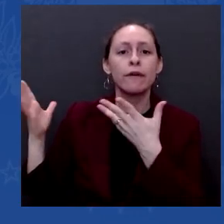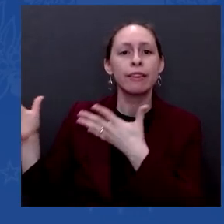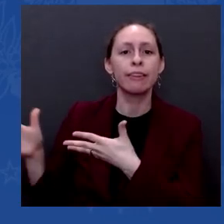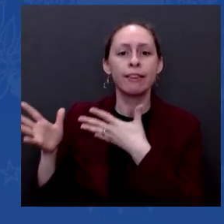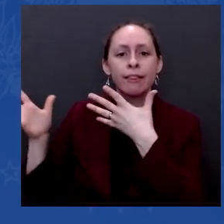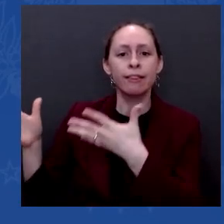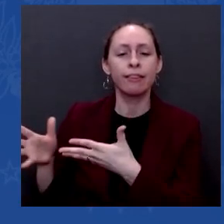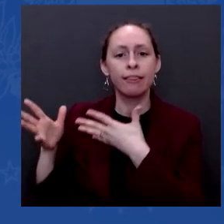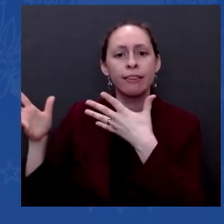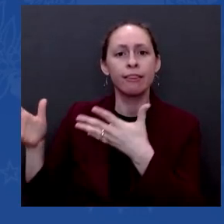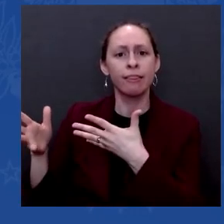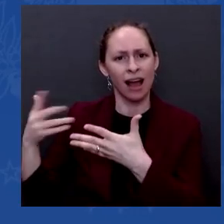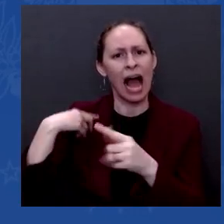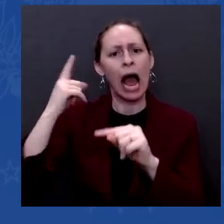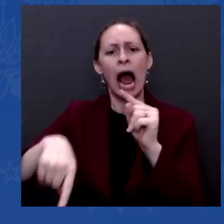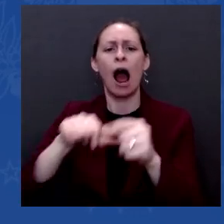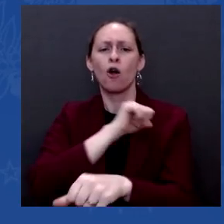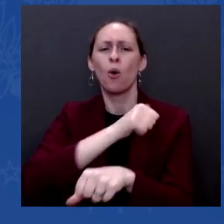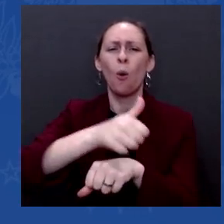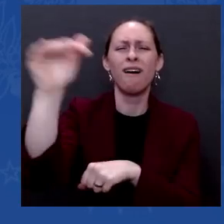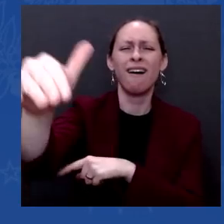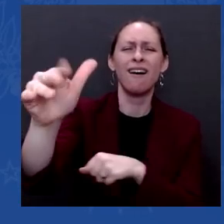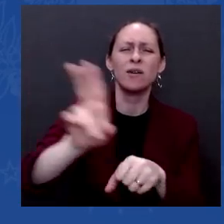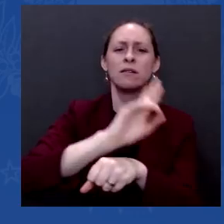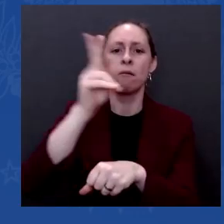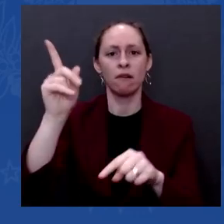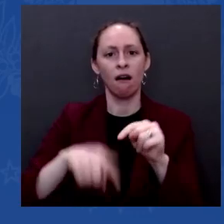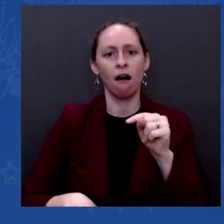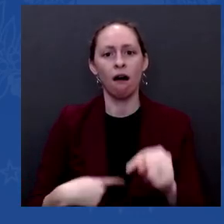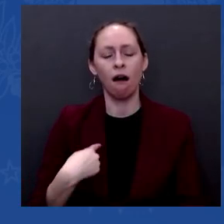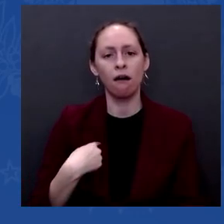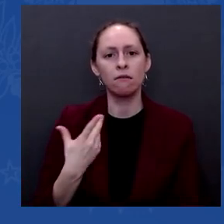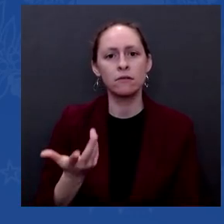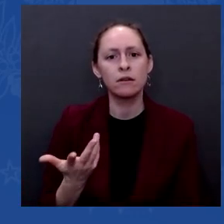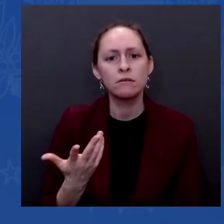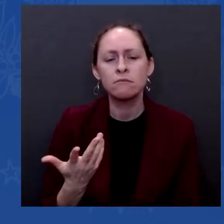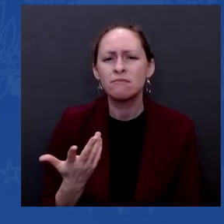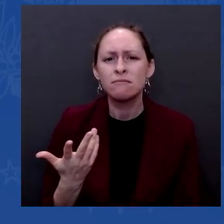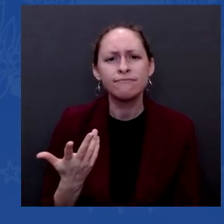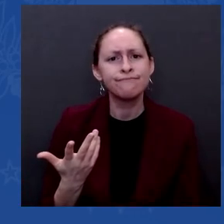could and should have been done. It could have moved faster. So I